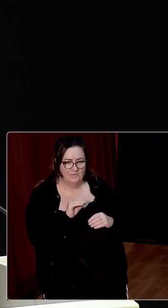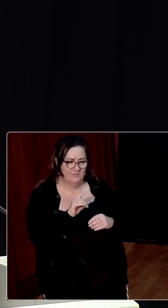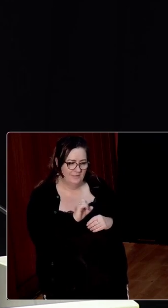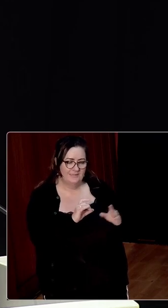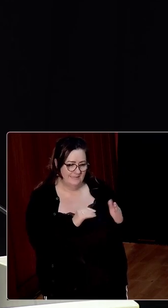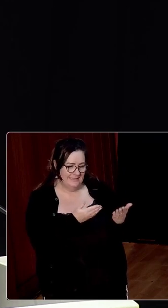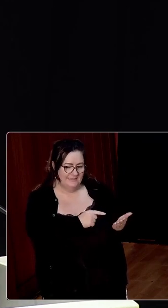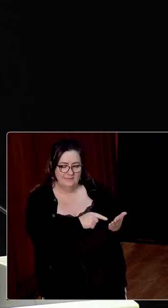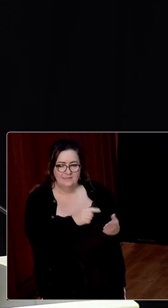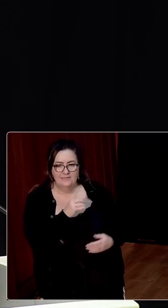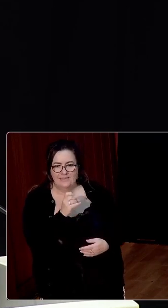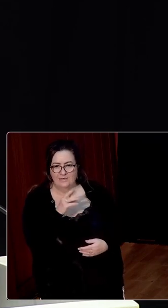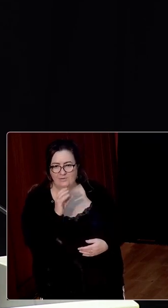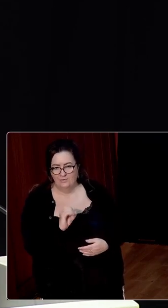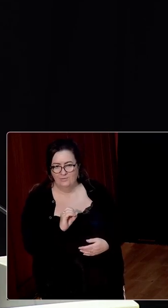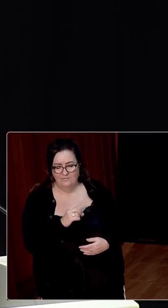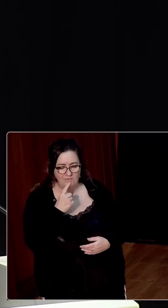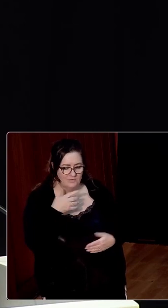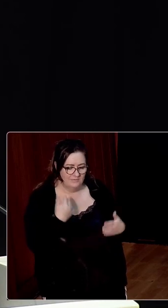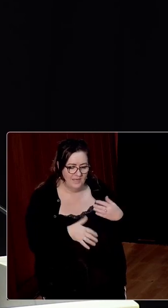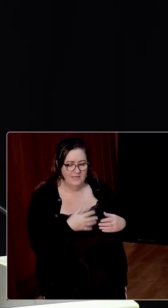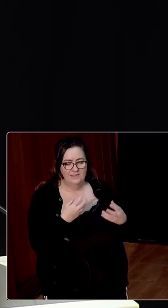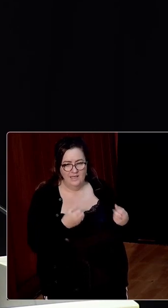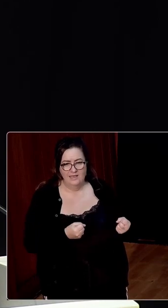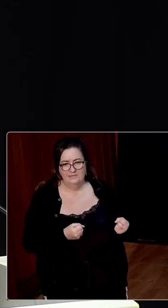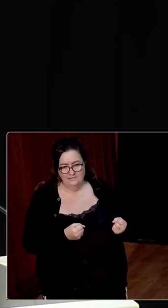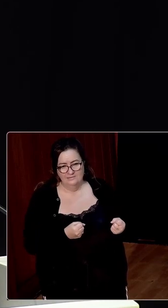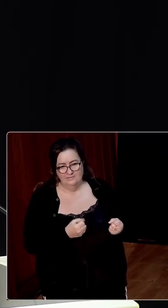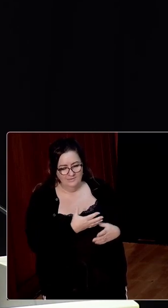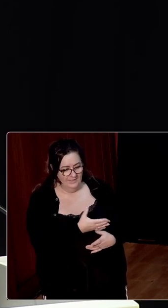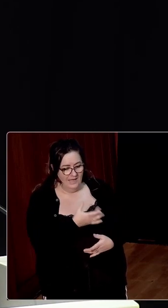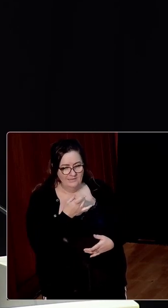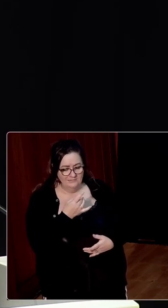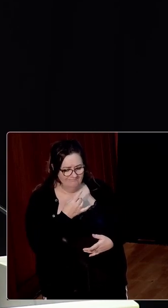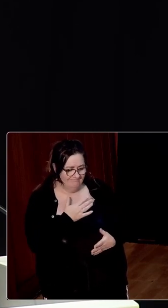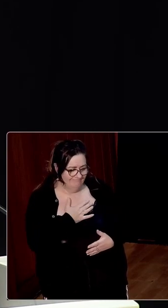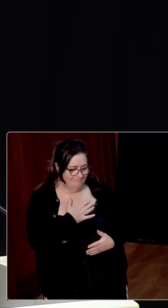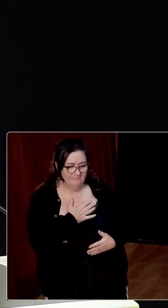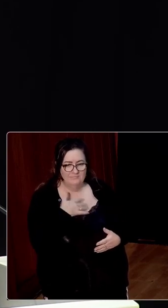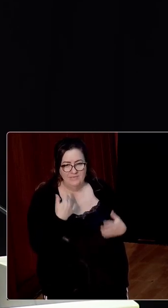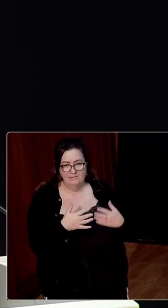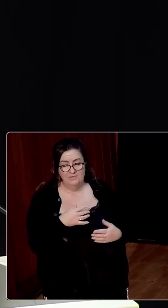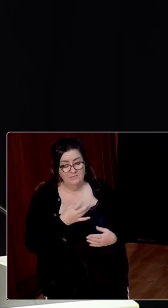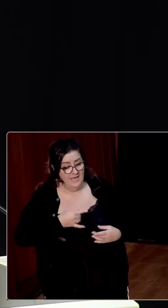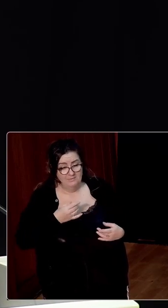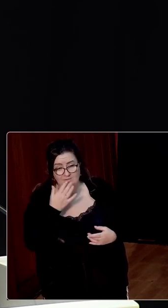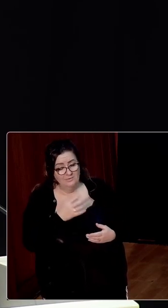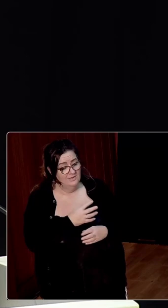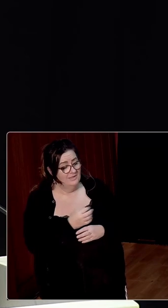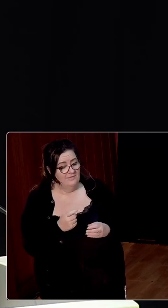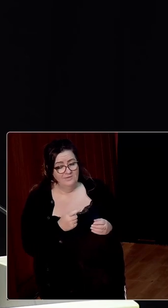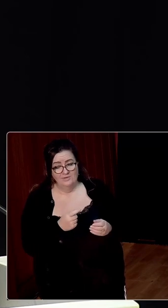hero. He was naturally in great pain and said so in my asking him, he wrote. But you will be glad to learn he never